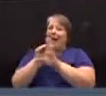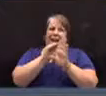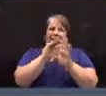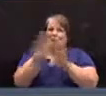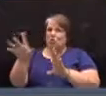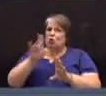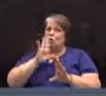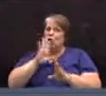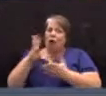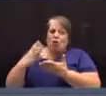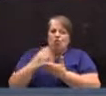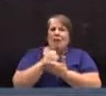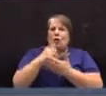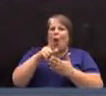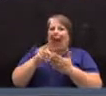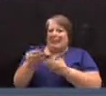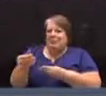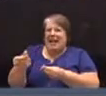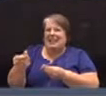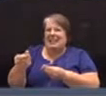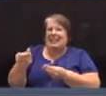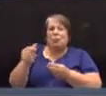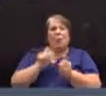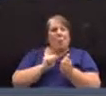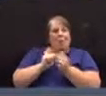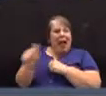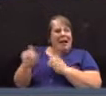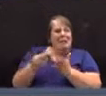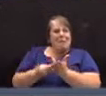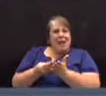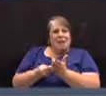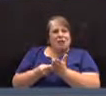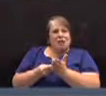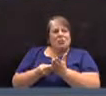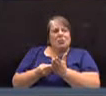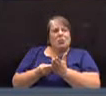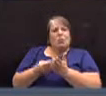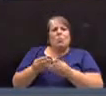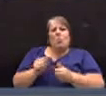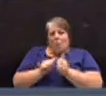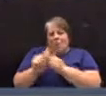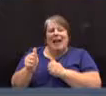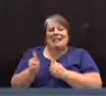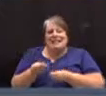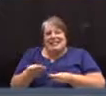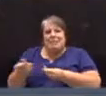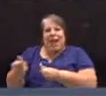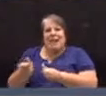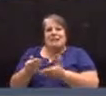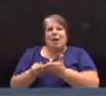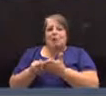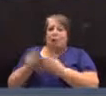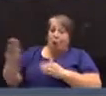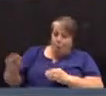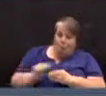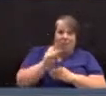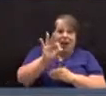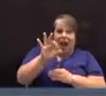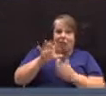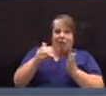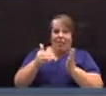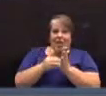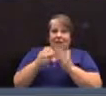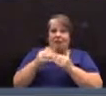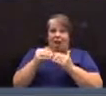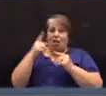revenue and expenses. When we pass a budget, we're passing an expense budget. Moving $900,000 from